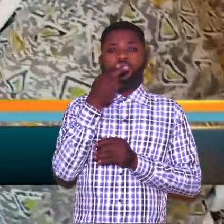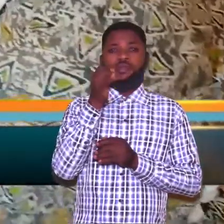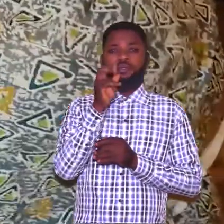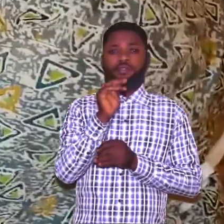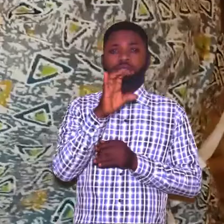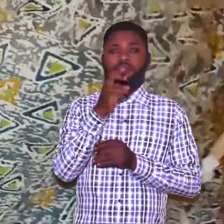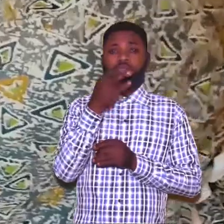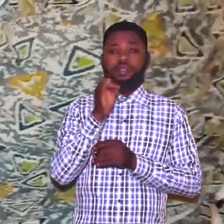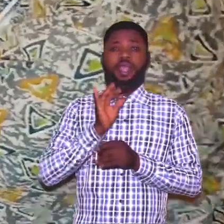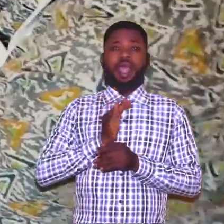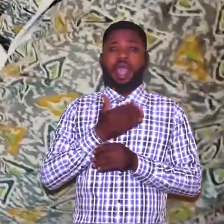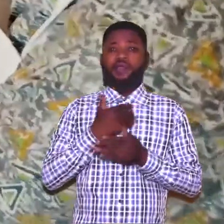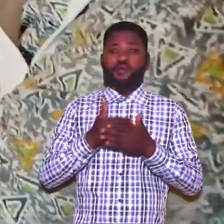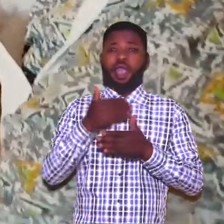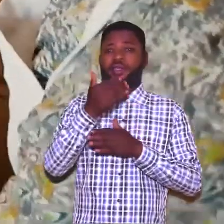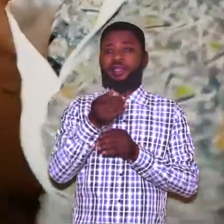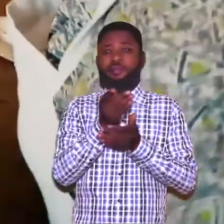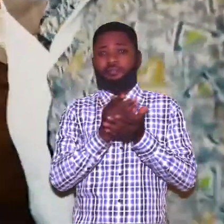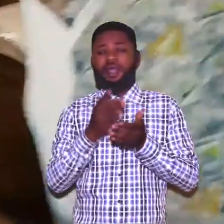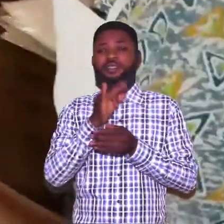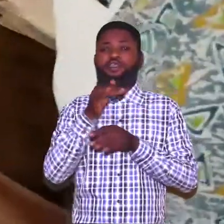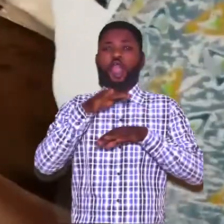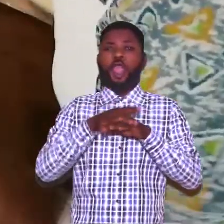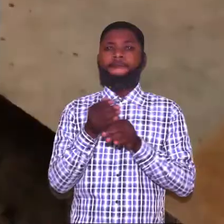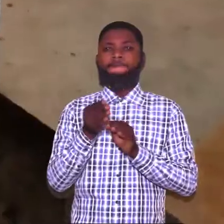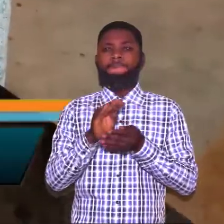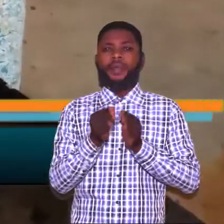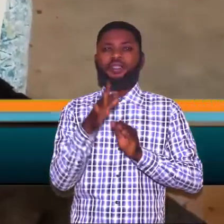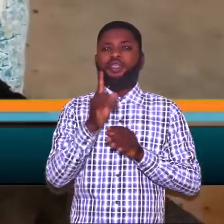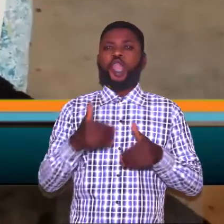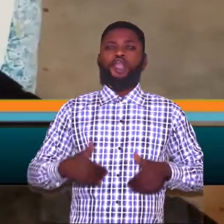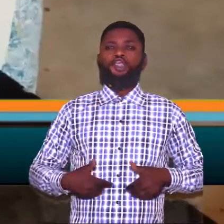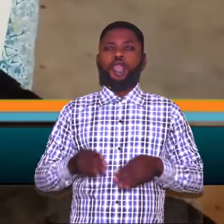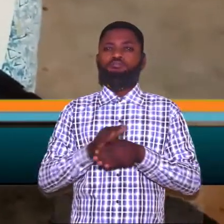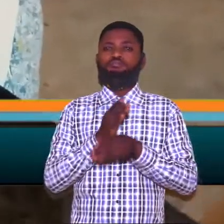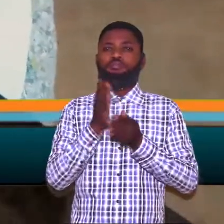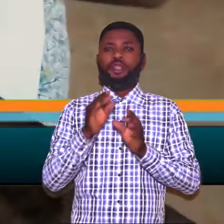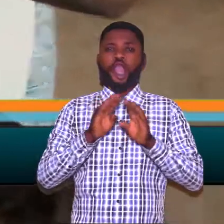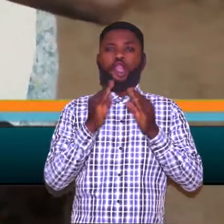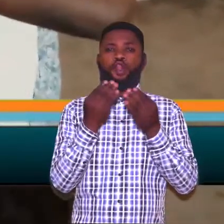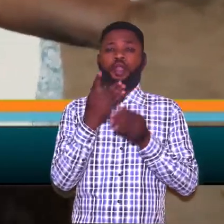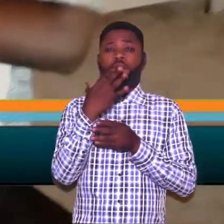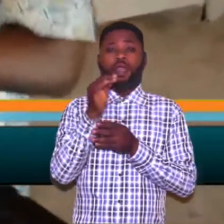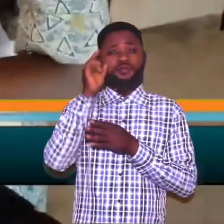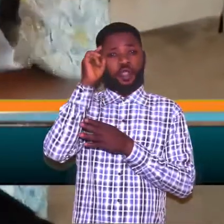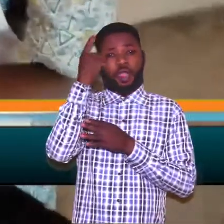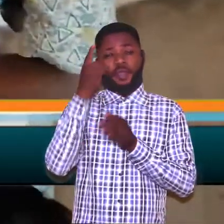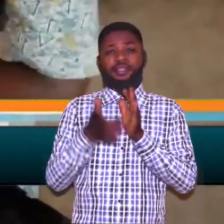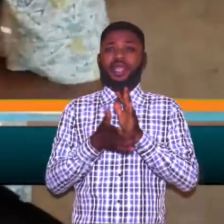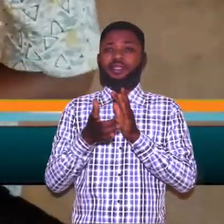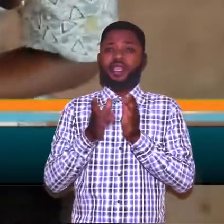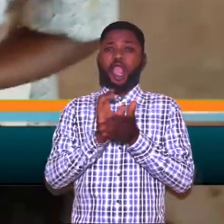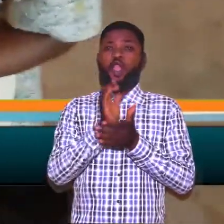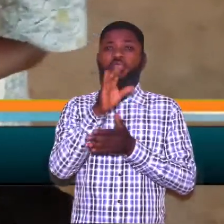our next segment now is on packaging the young entrepreneurs club of government